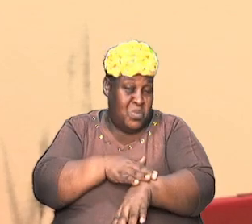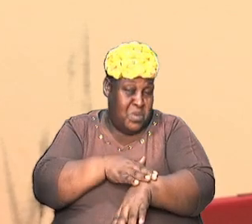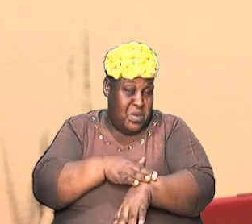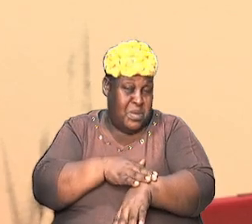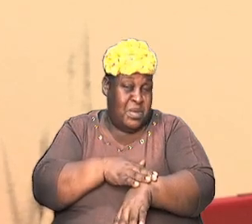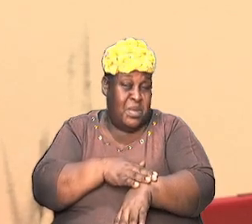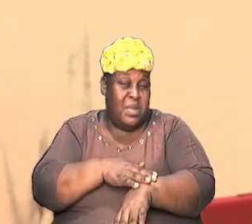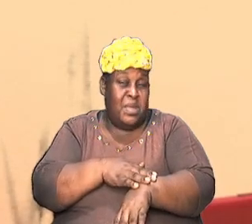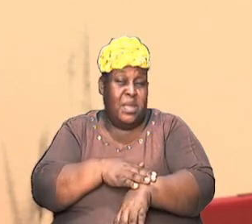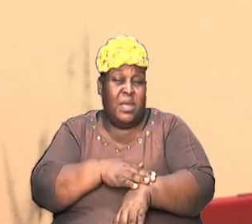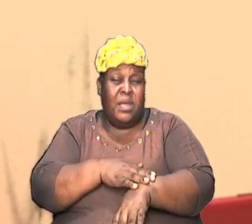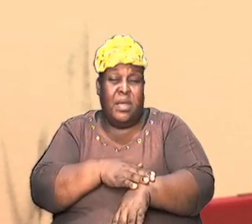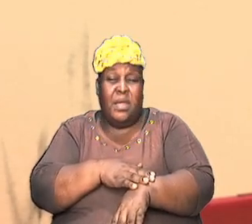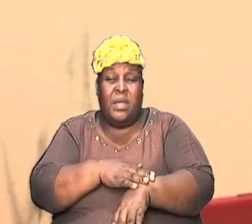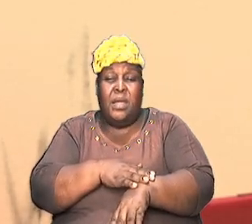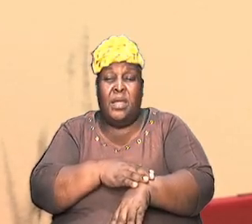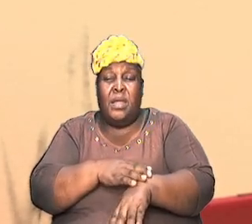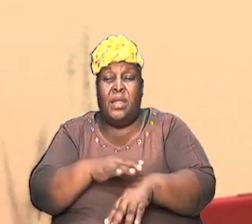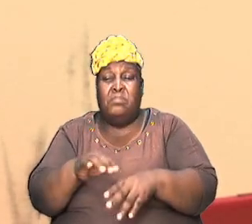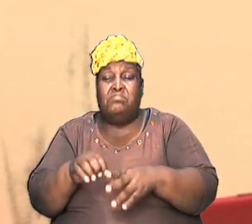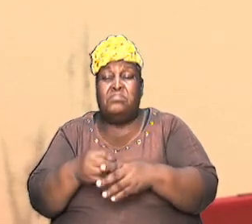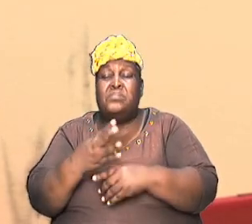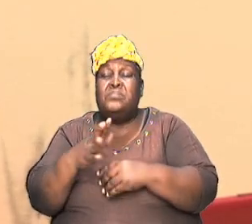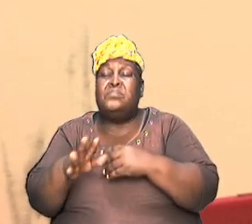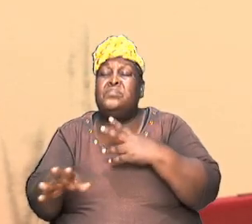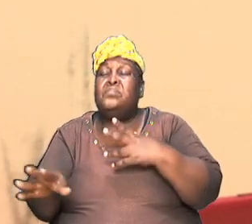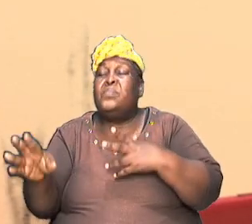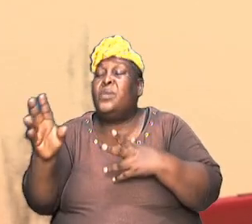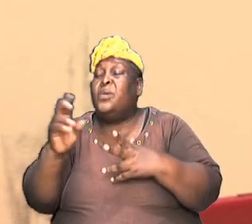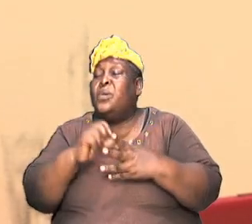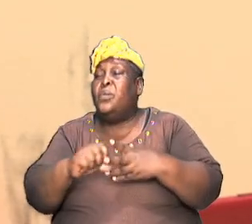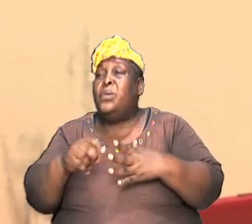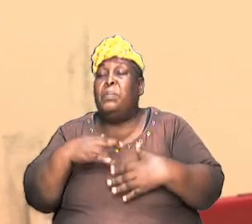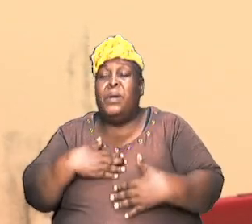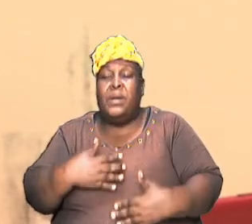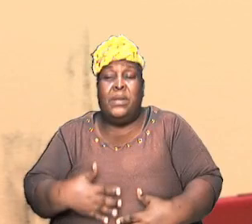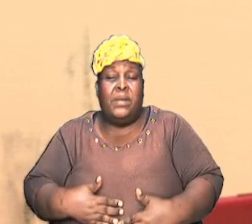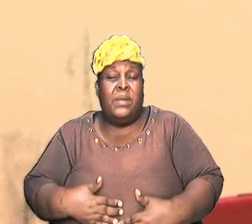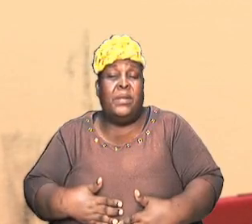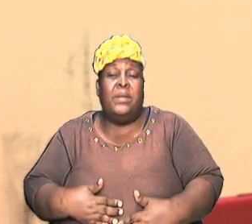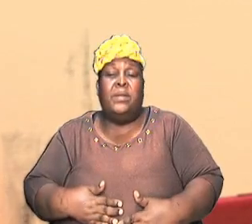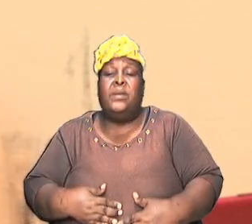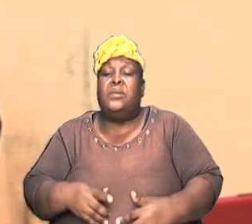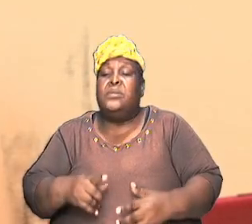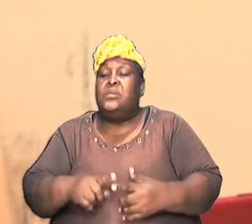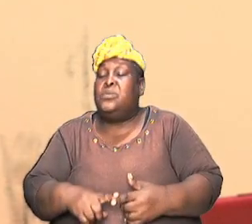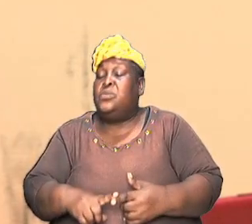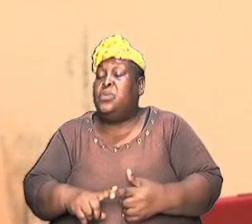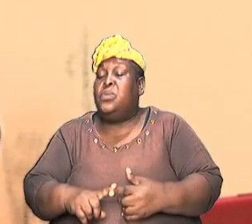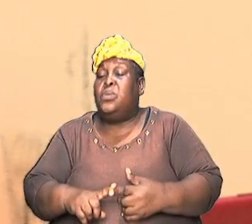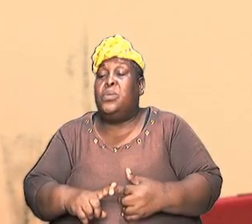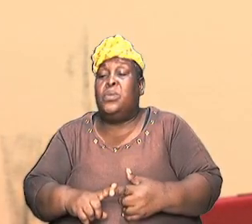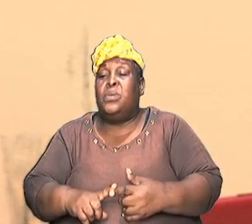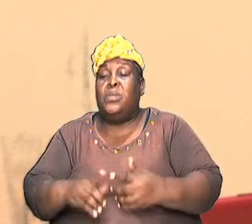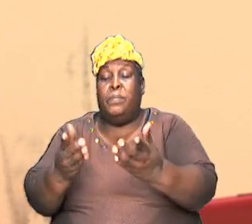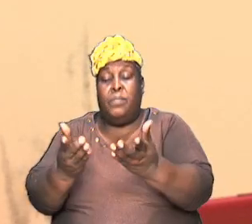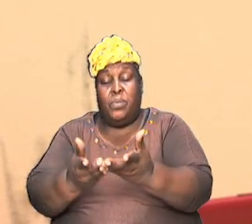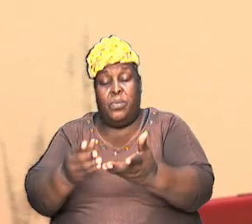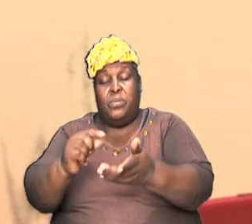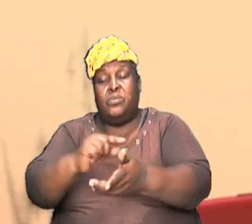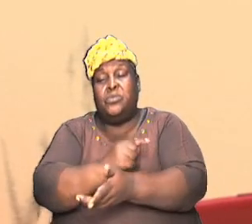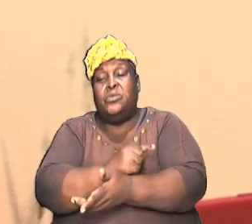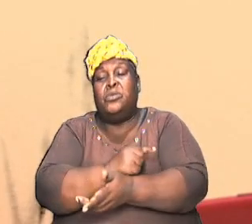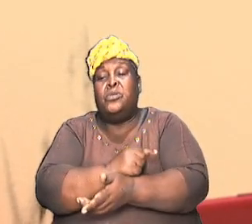it constantly flowing through our system to the extent and to the point where the book of Genesis